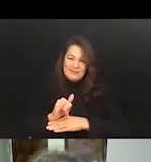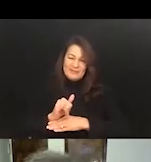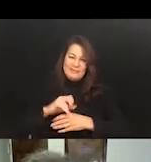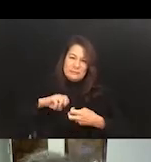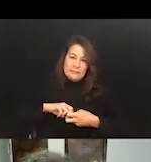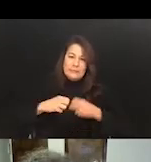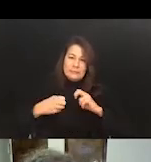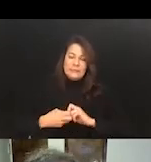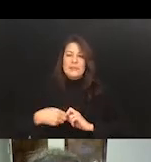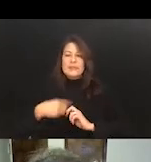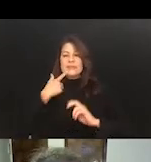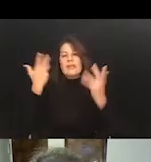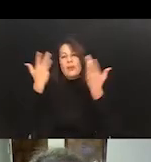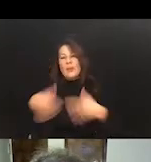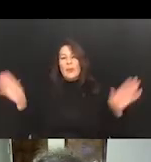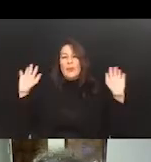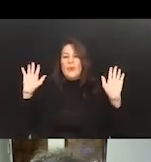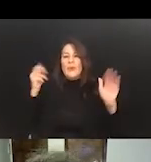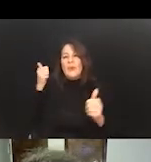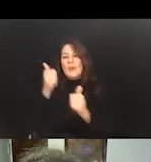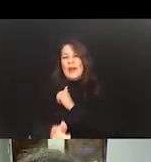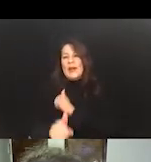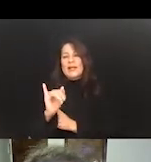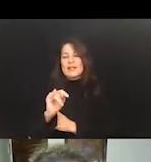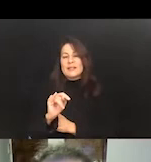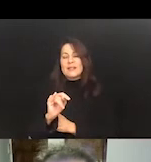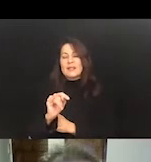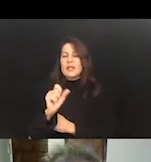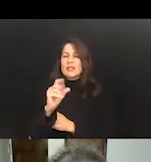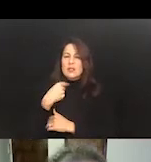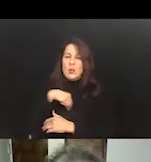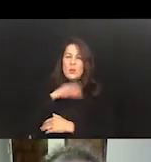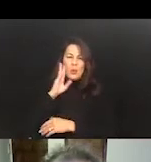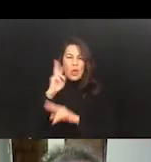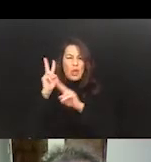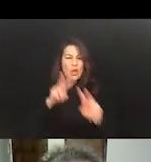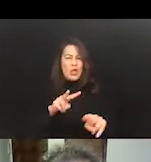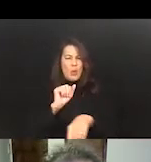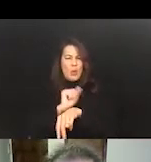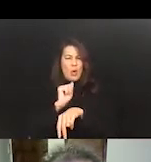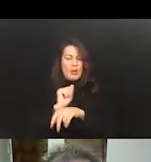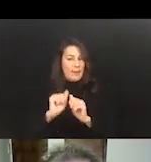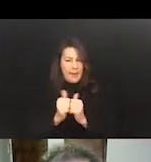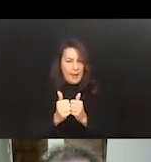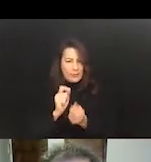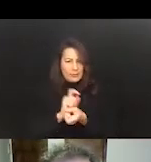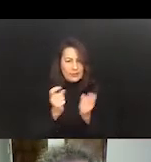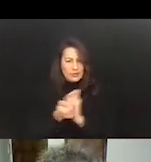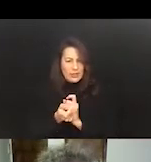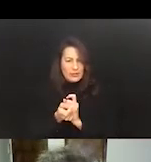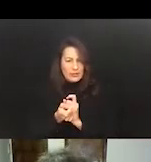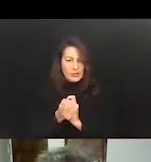we pass this, and say, well, how is work change? And what remains? You know, what vestiges